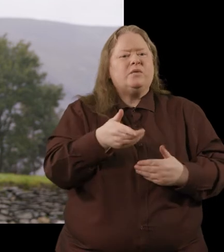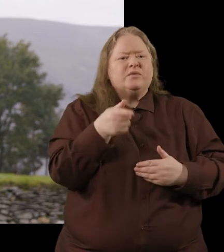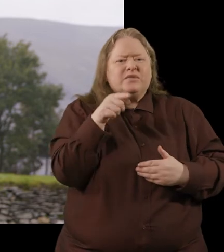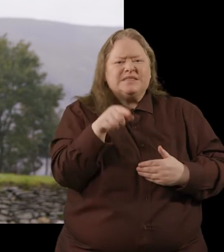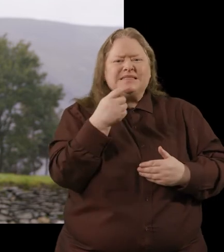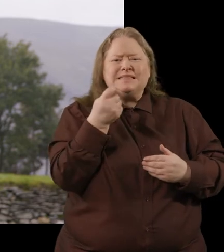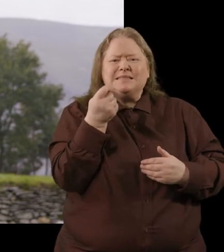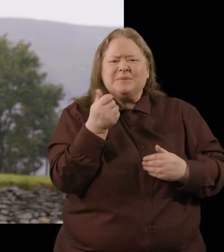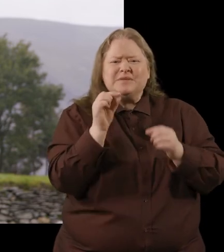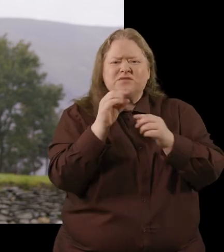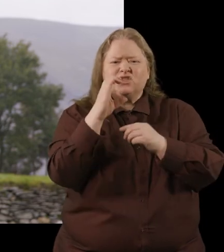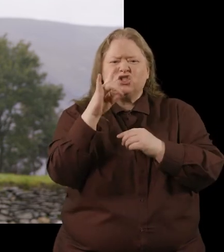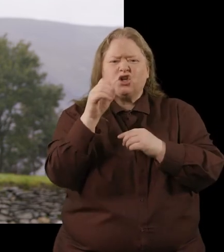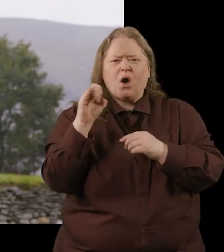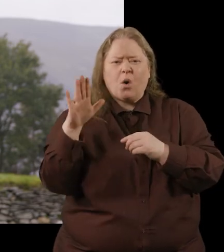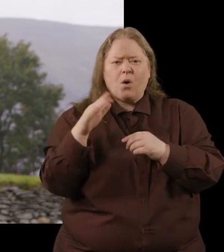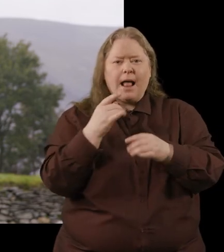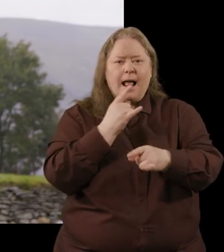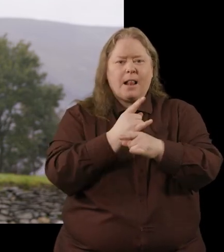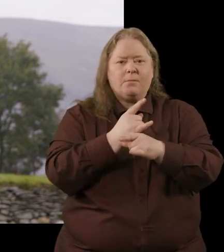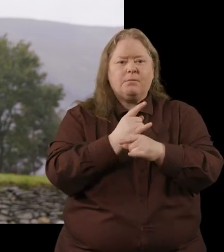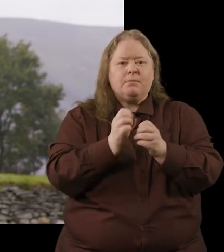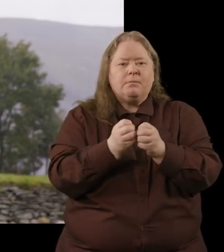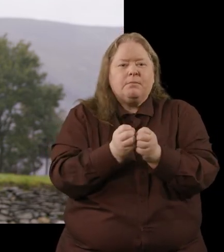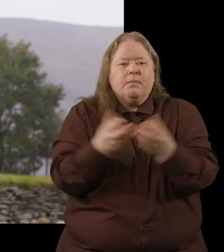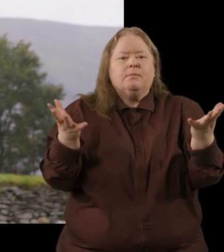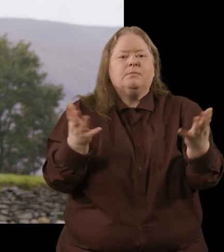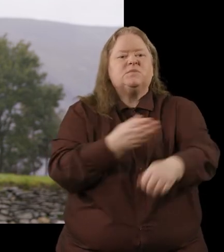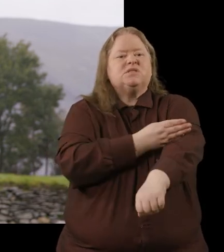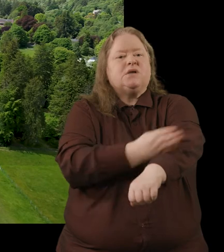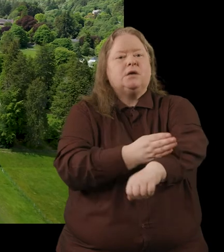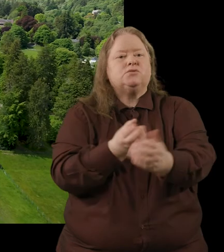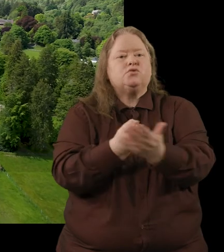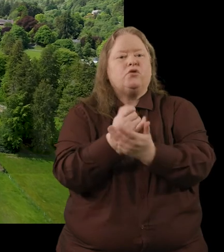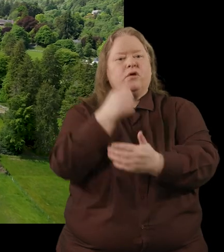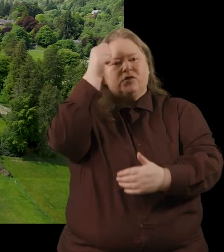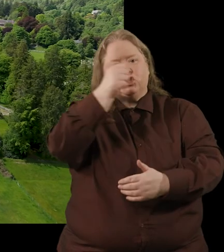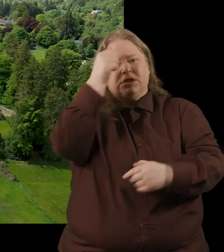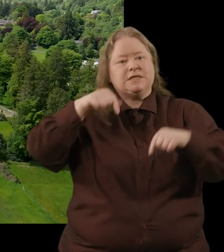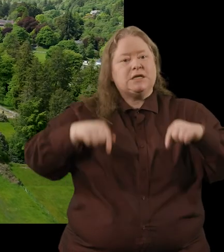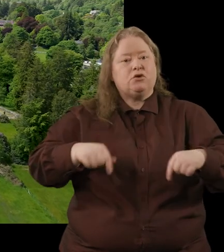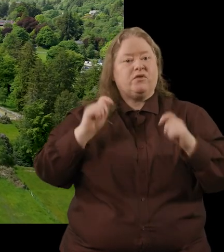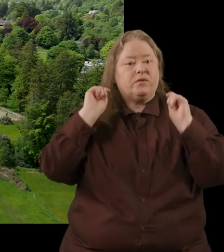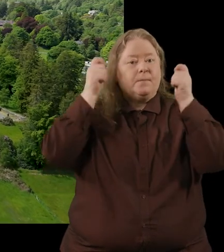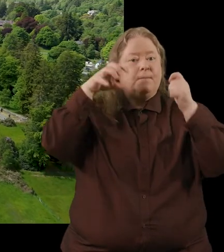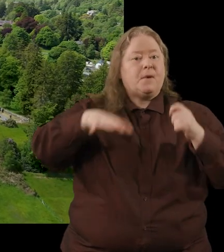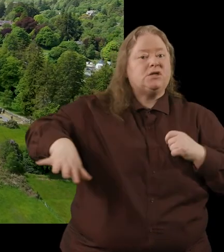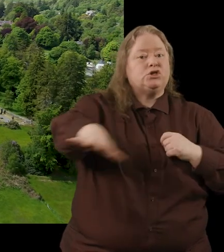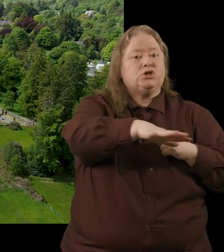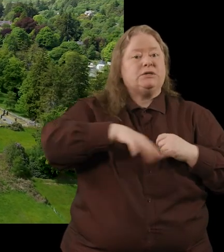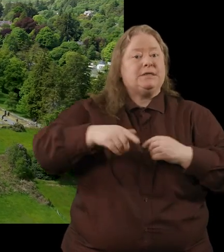of charcoal helps unlock the start of the story of early christianity here in the monastery at ndalough